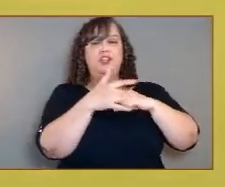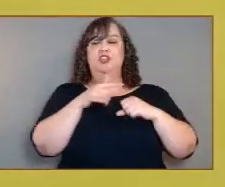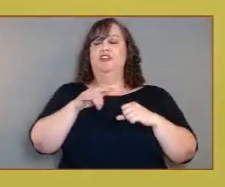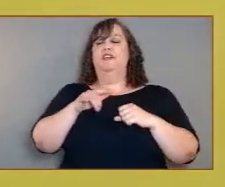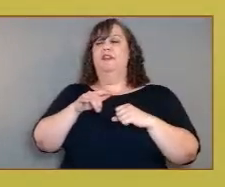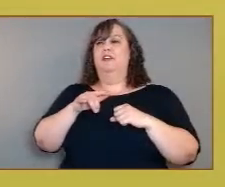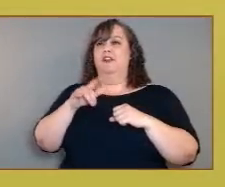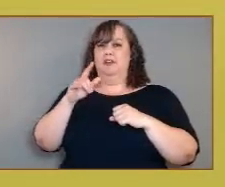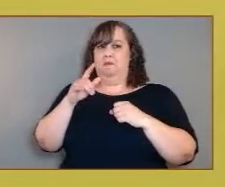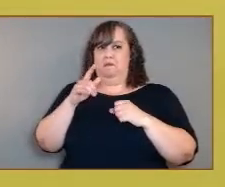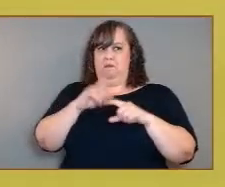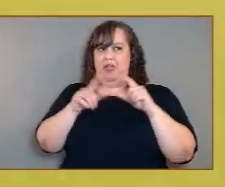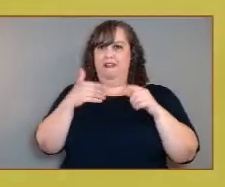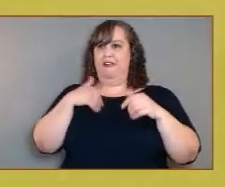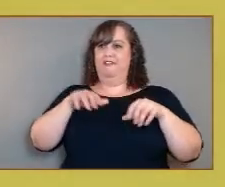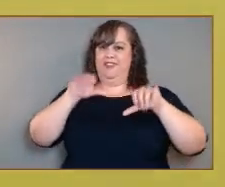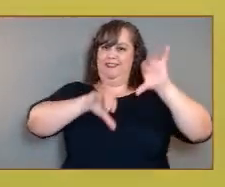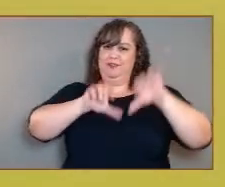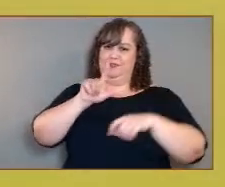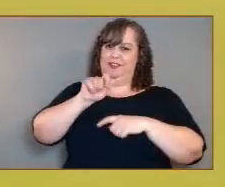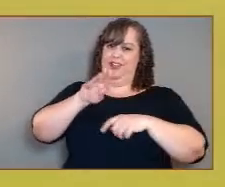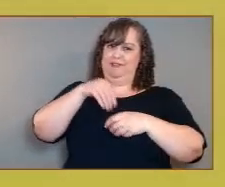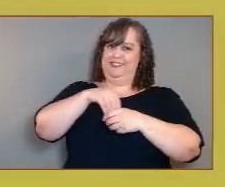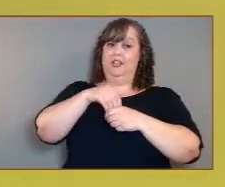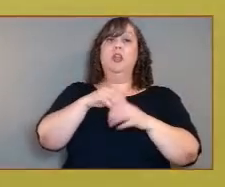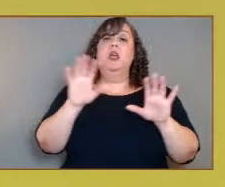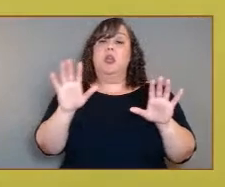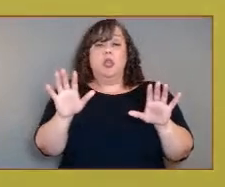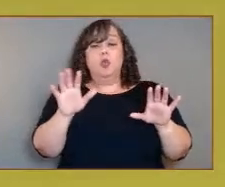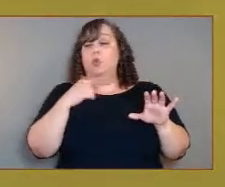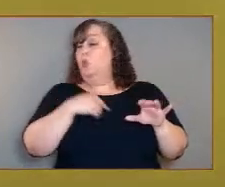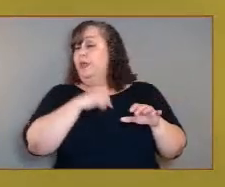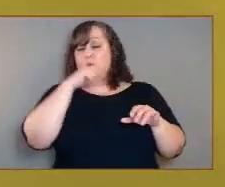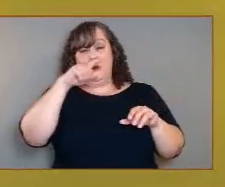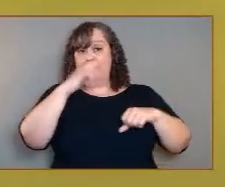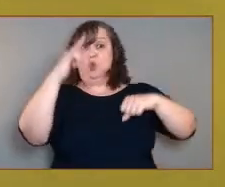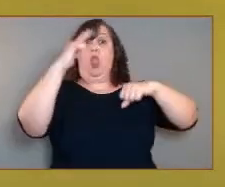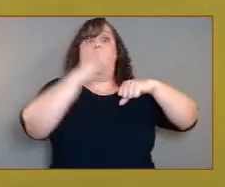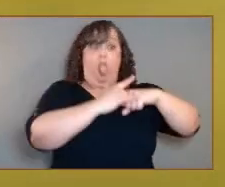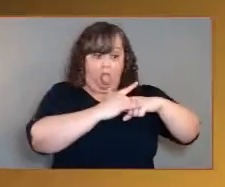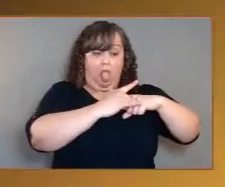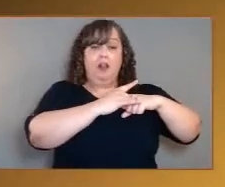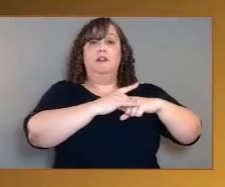don't have to land to do our mission. It would be great if we did. But we're going to Venus.